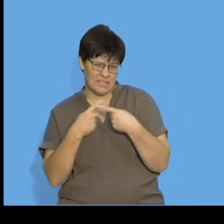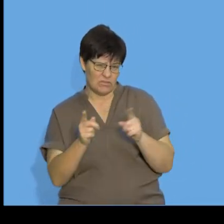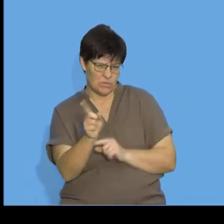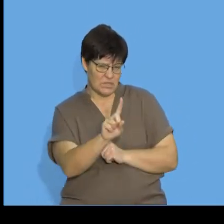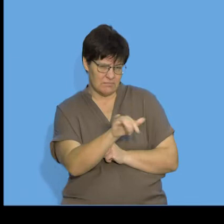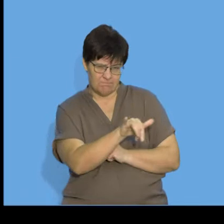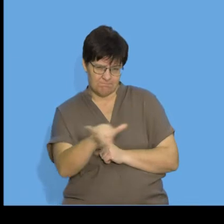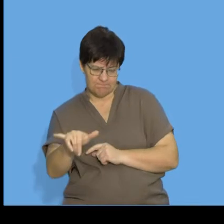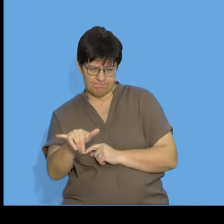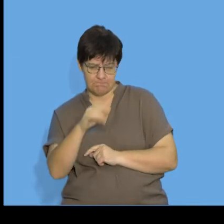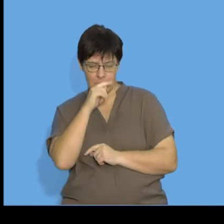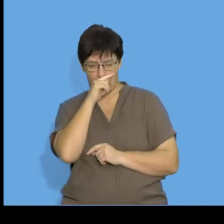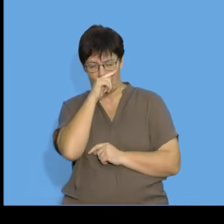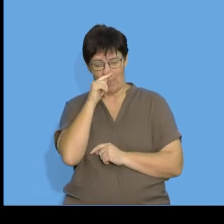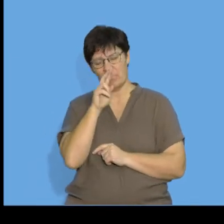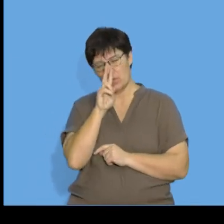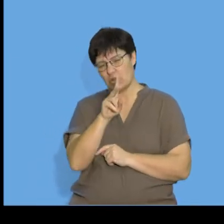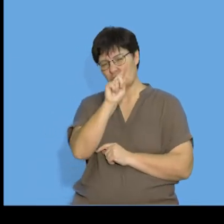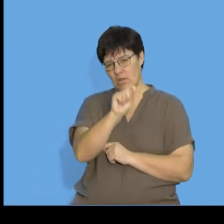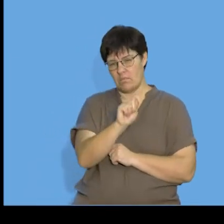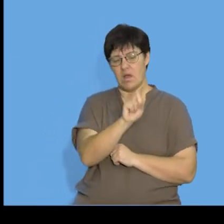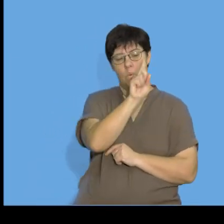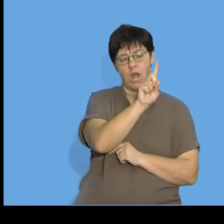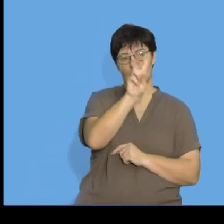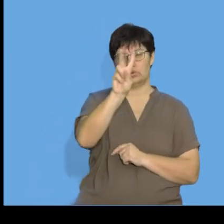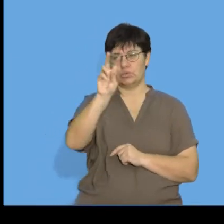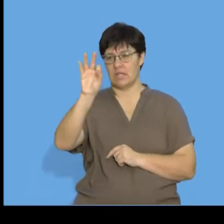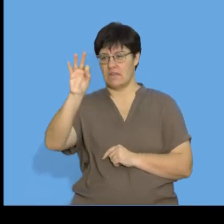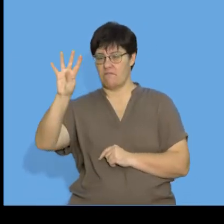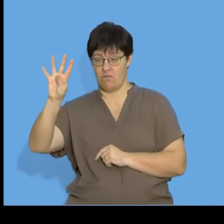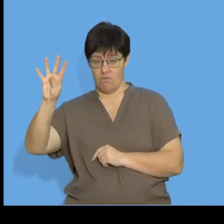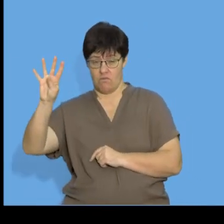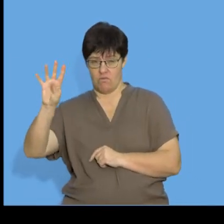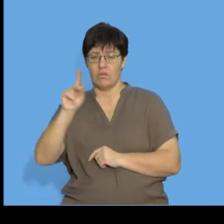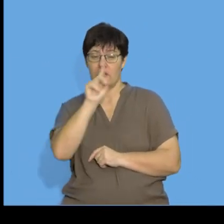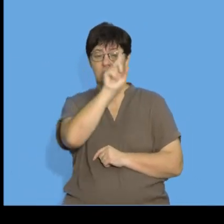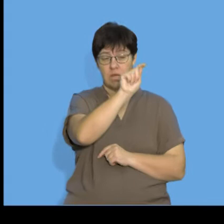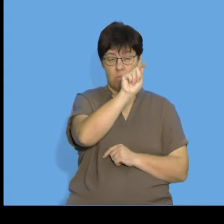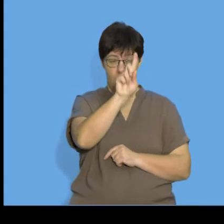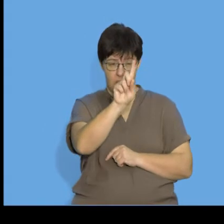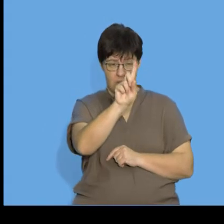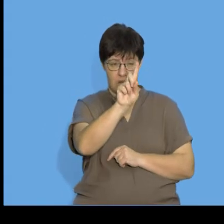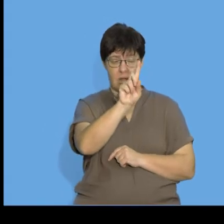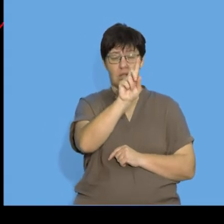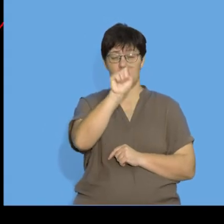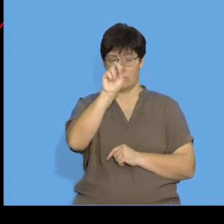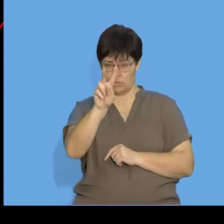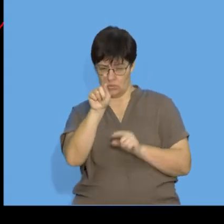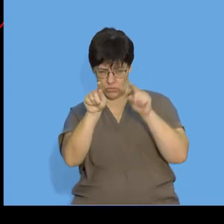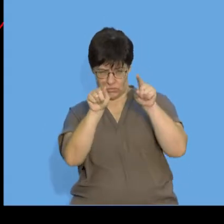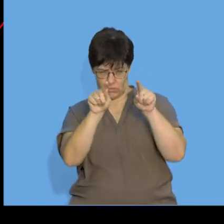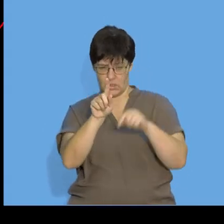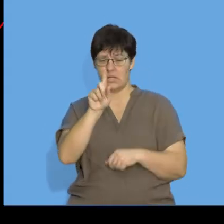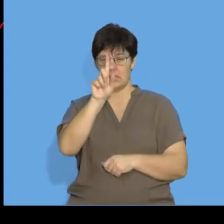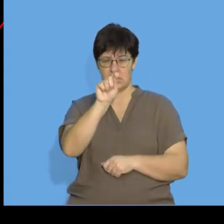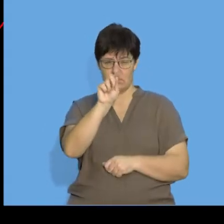a look. We're going to look at our terms going from term one to term two, term two to term three, and term three